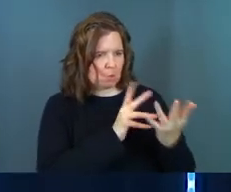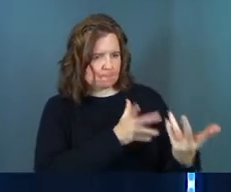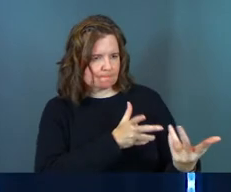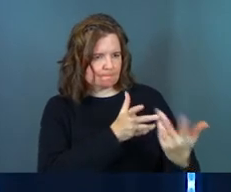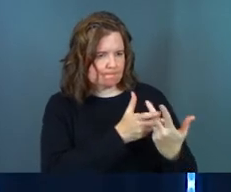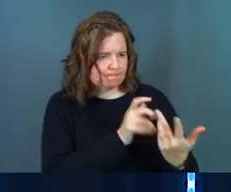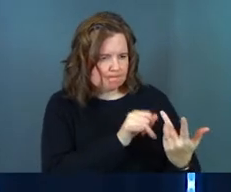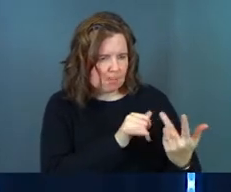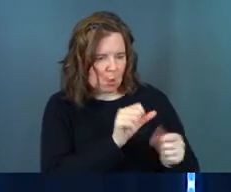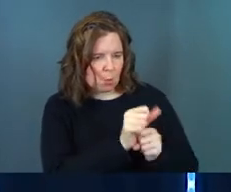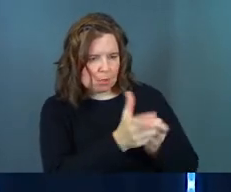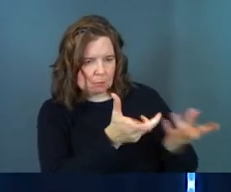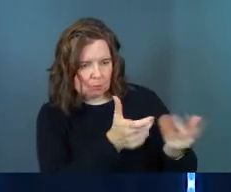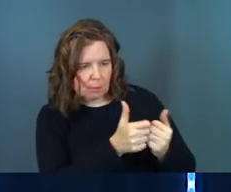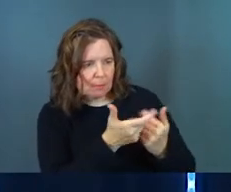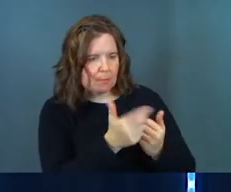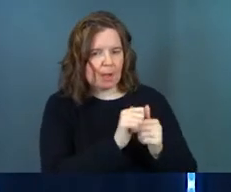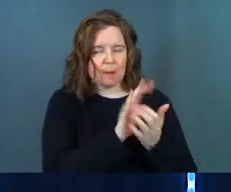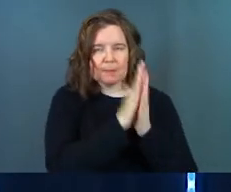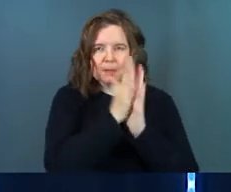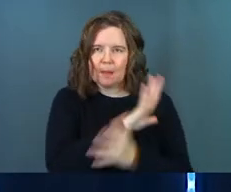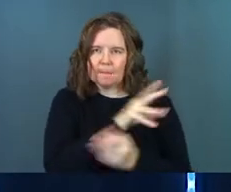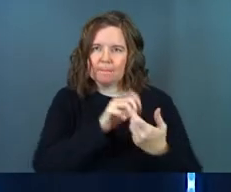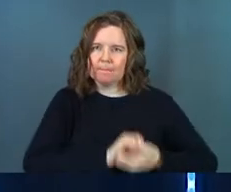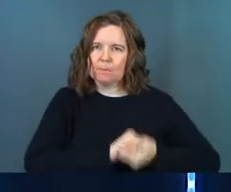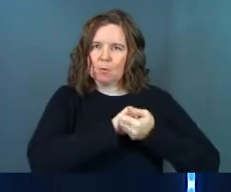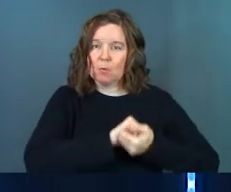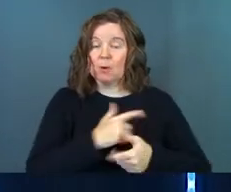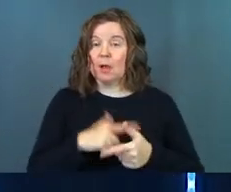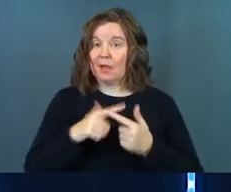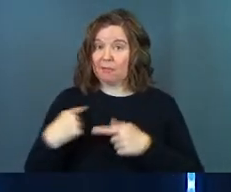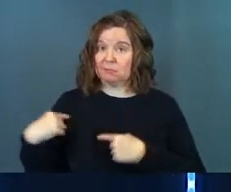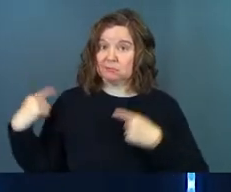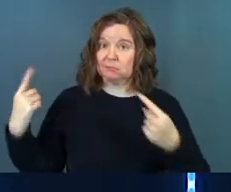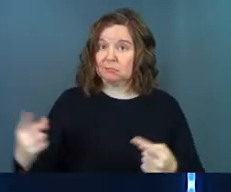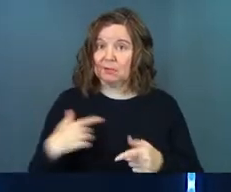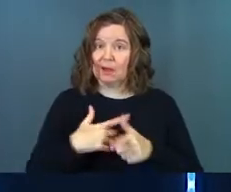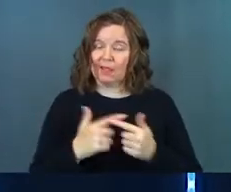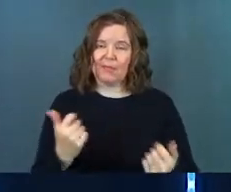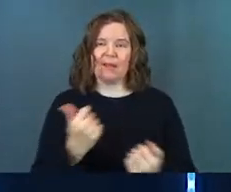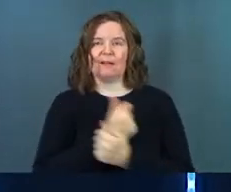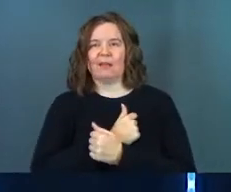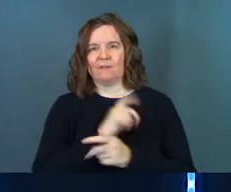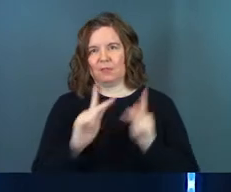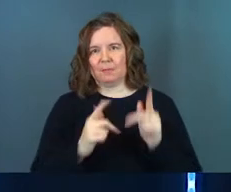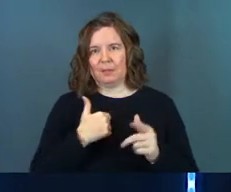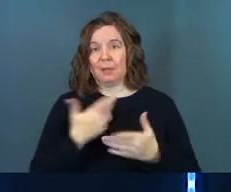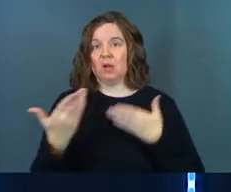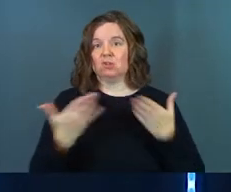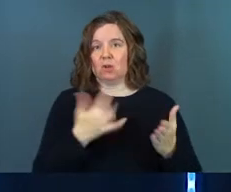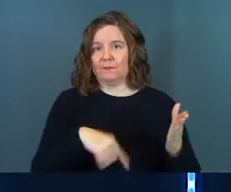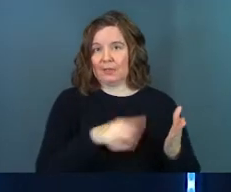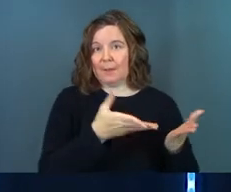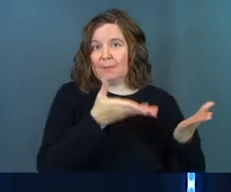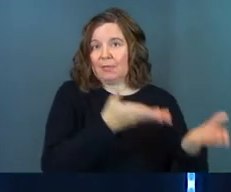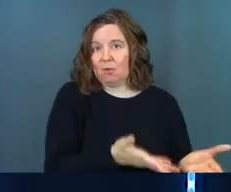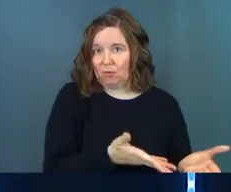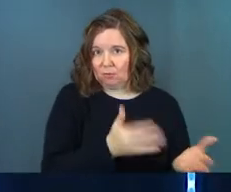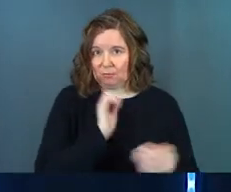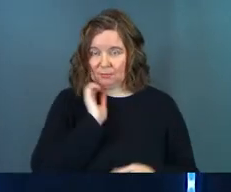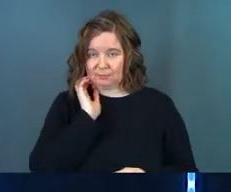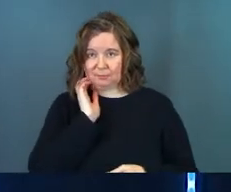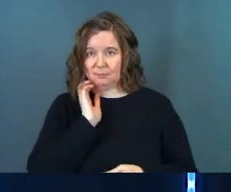their culture, how to work with them, how to become partners with them, and eventually even love the people and serve them there.